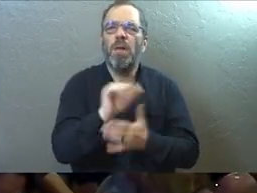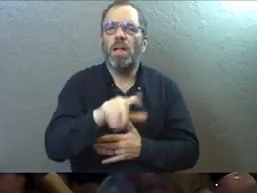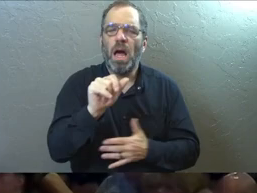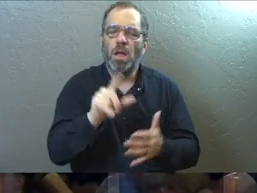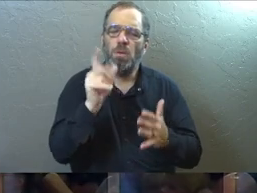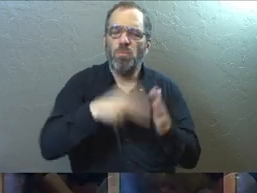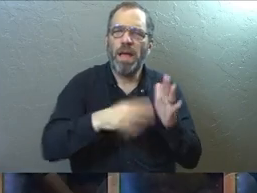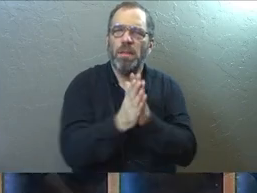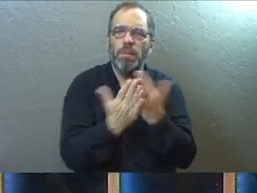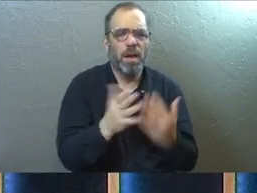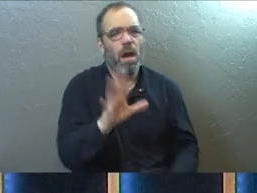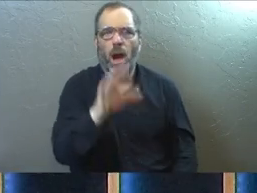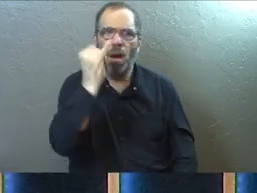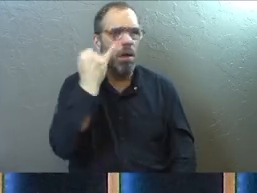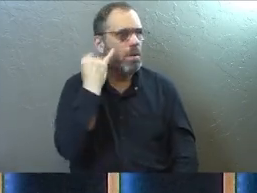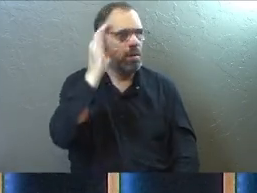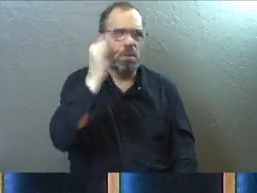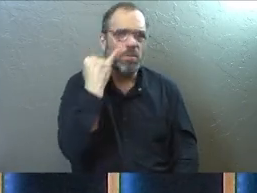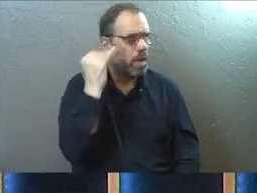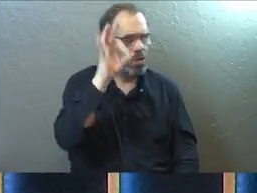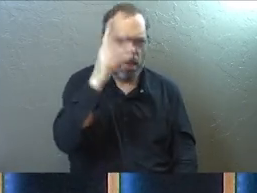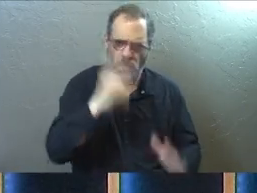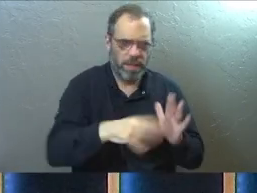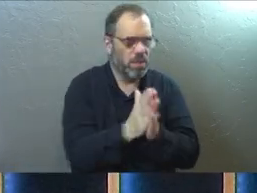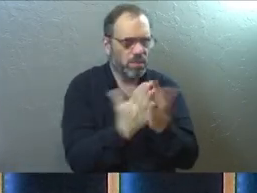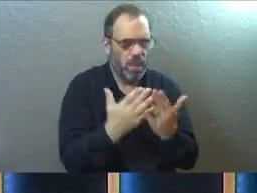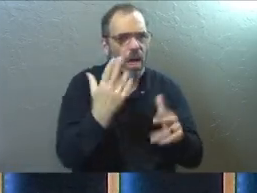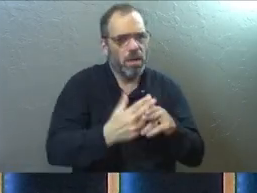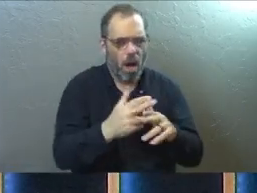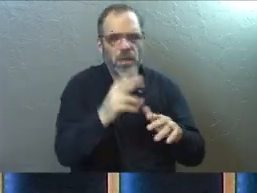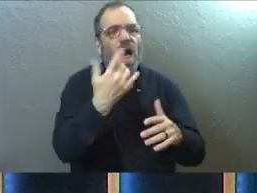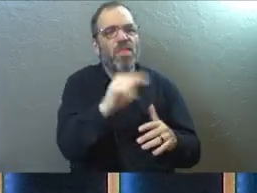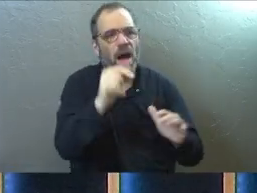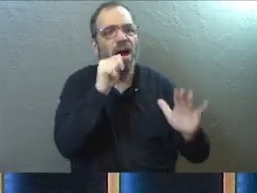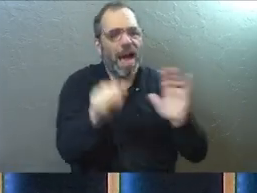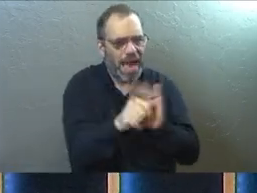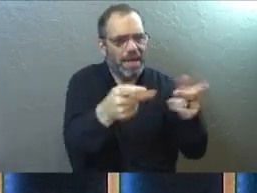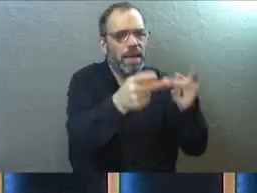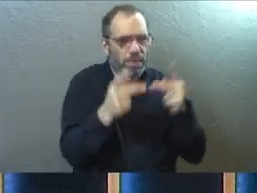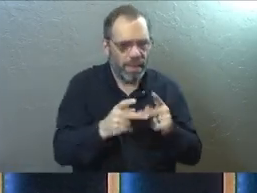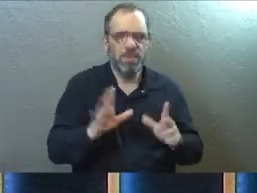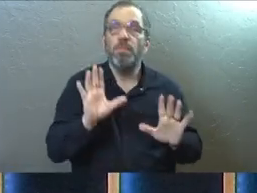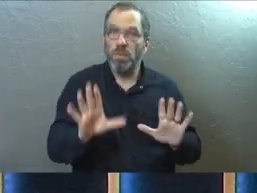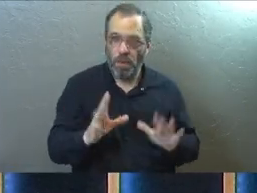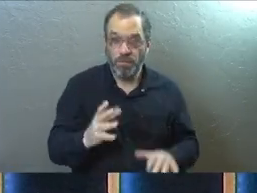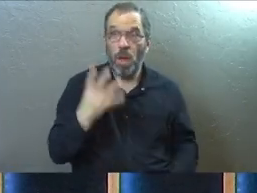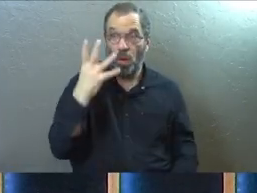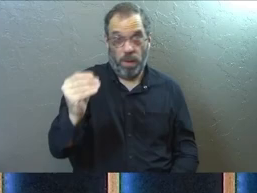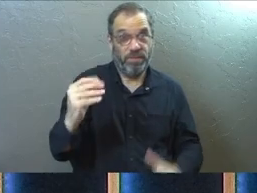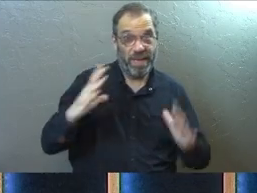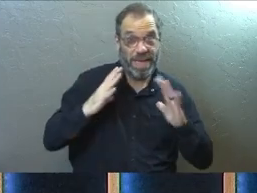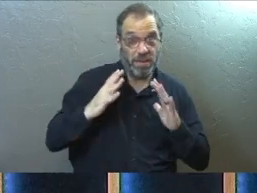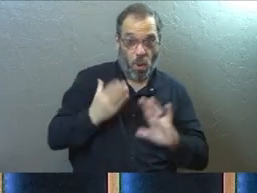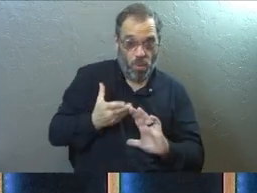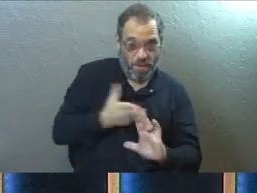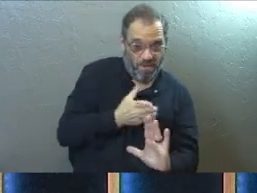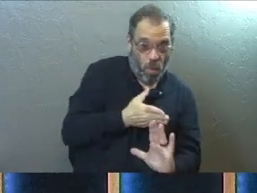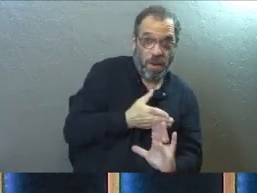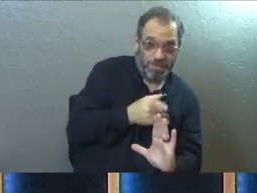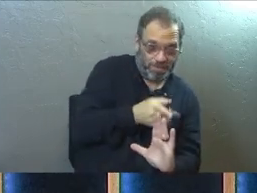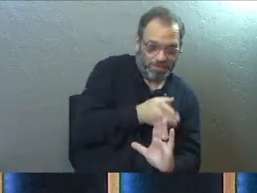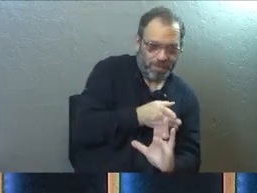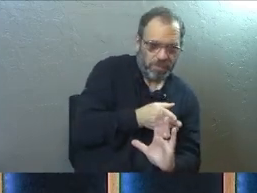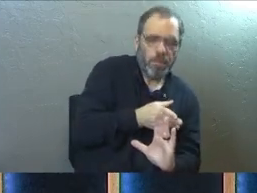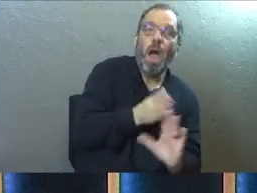of blew her mind. And she's like, Josh, you got to read this book. And it's called the hiding place. And, and so right before we went on vacation just recently,